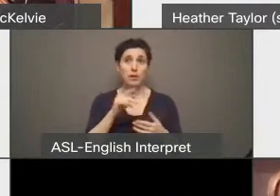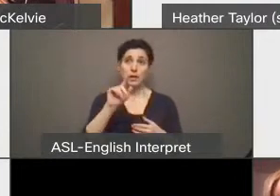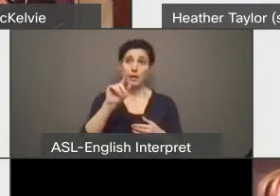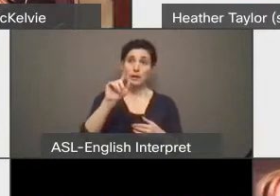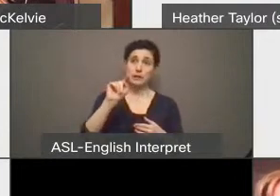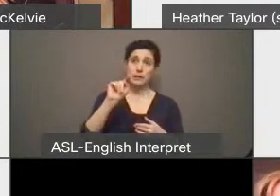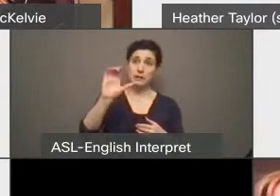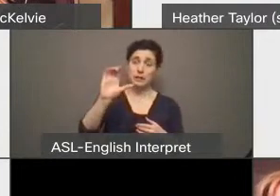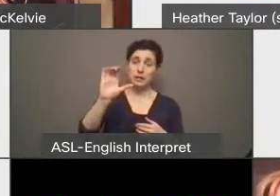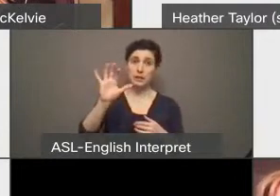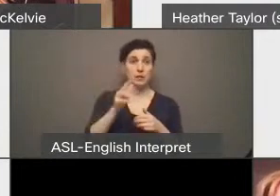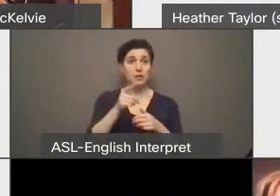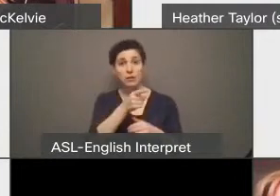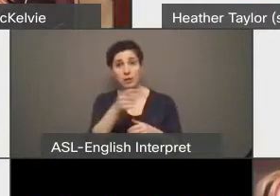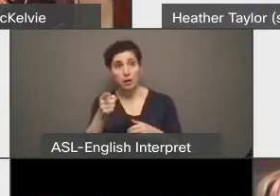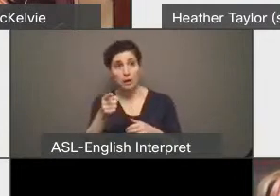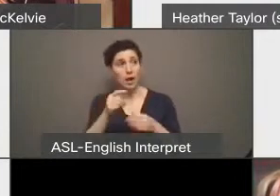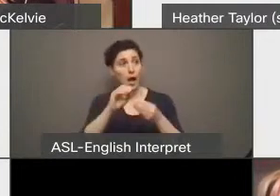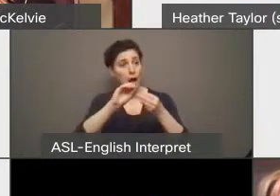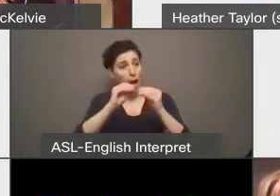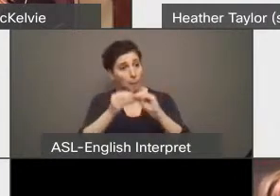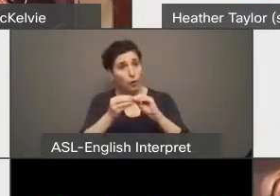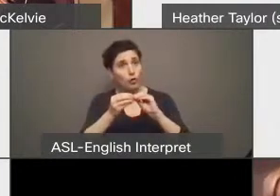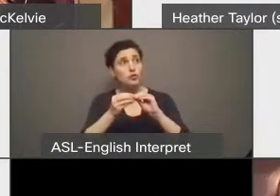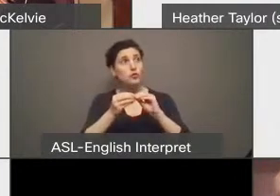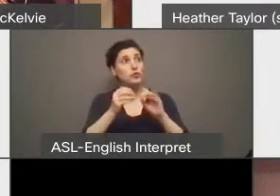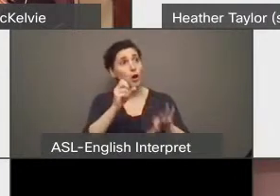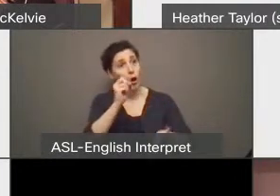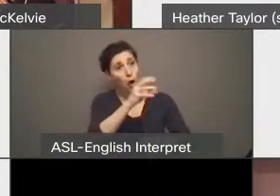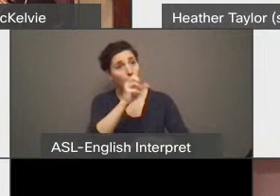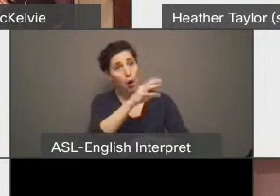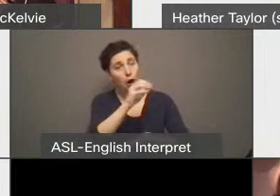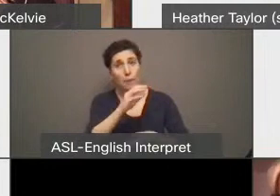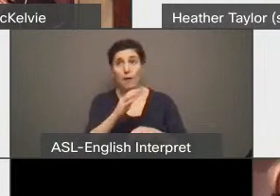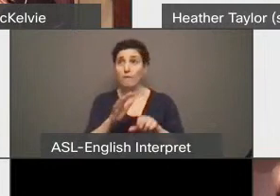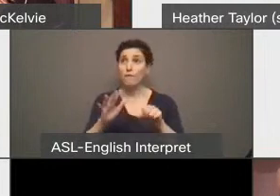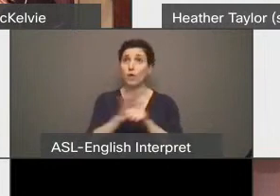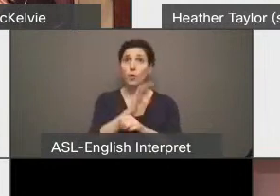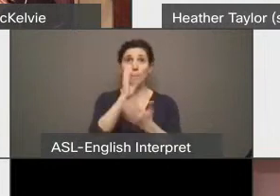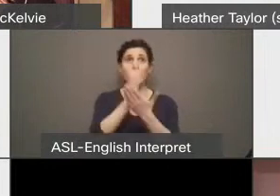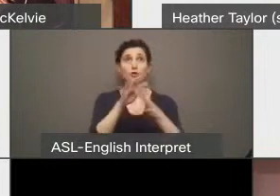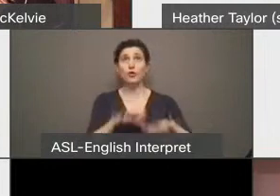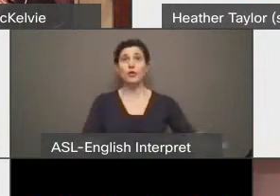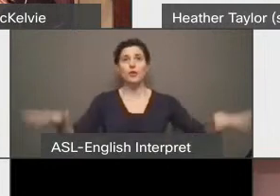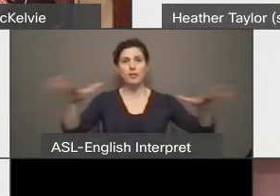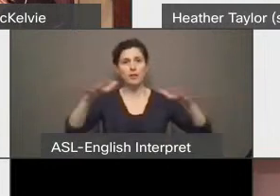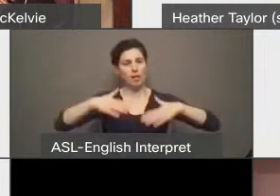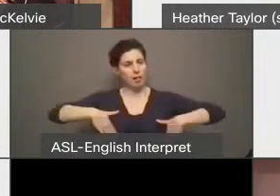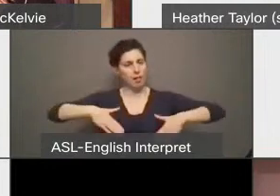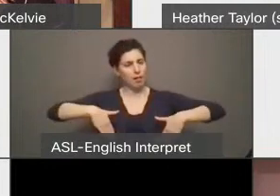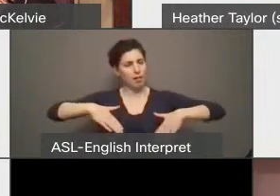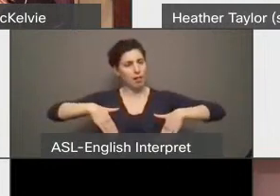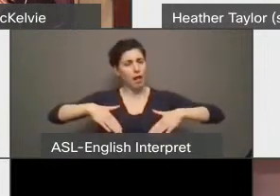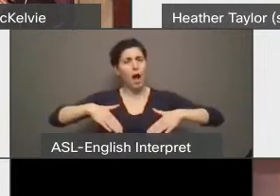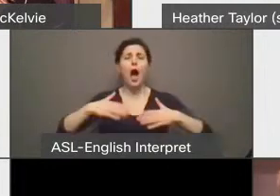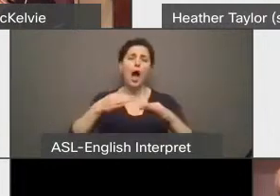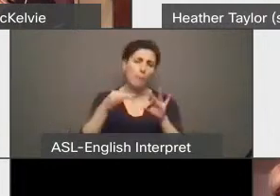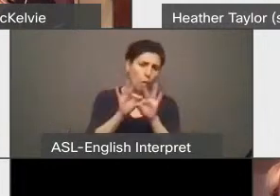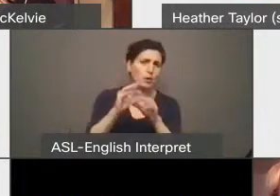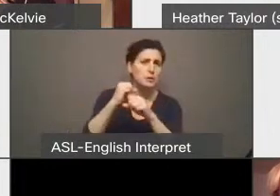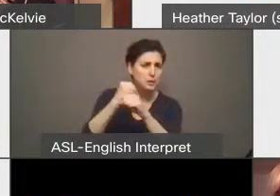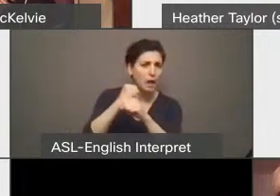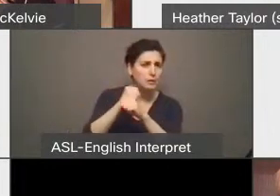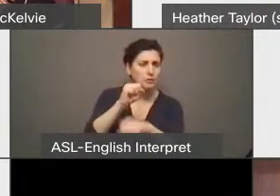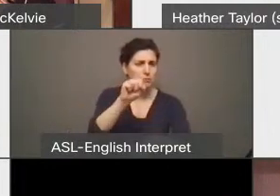analysis, it isn't really giving you the full picture of what's happening out on the streets. I'm not arguing against quantitative analysis. Of course, you have to do it.